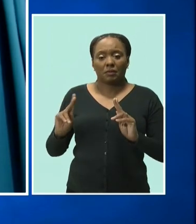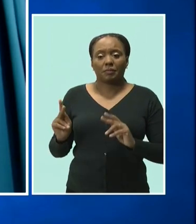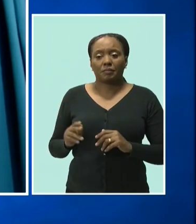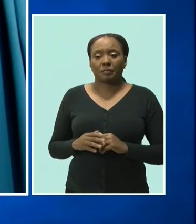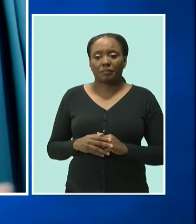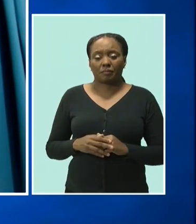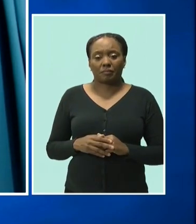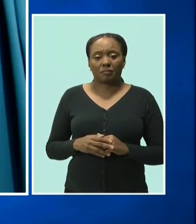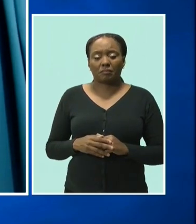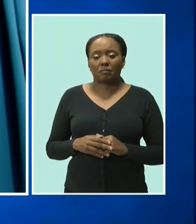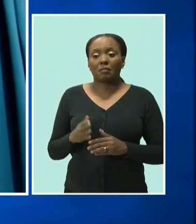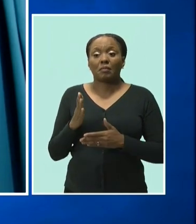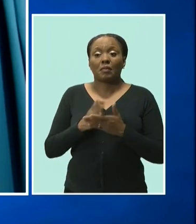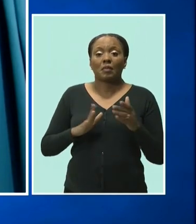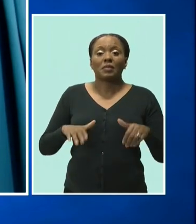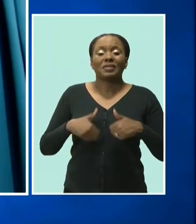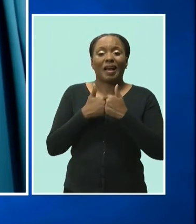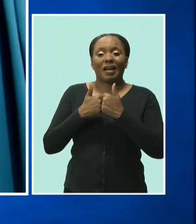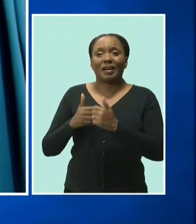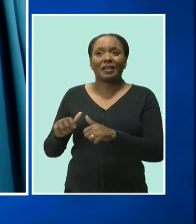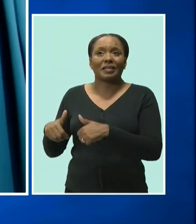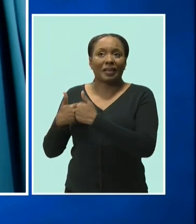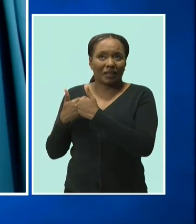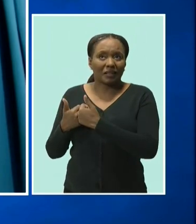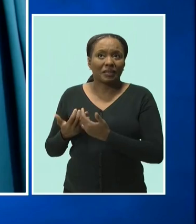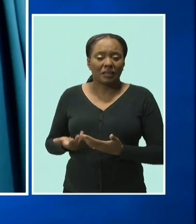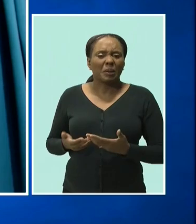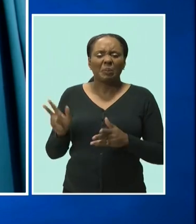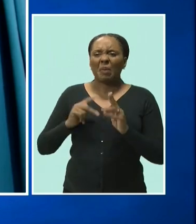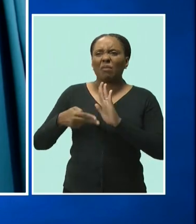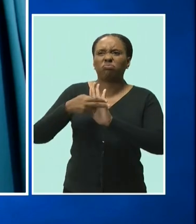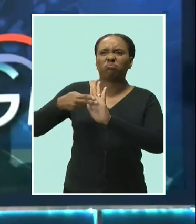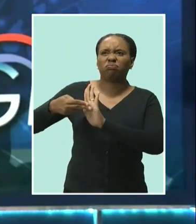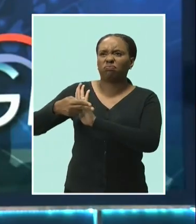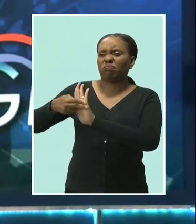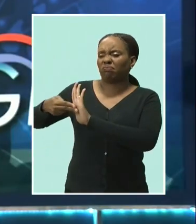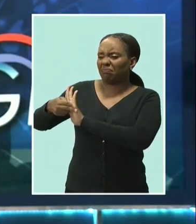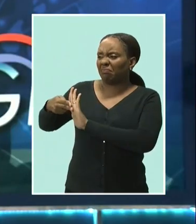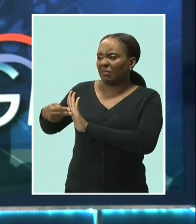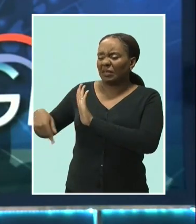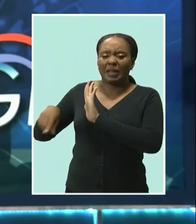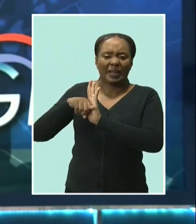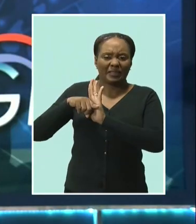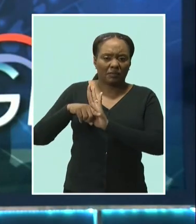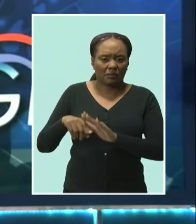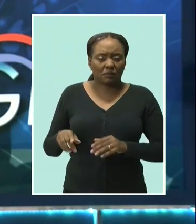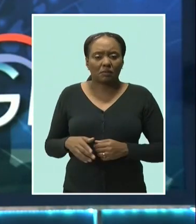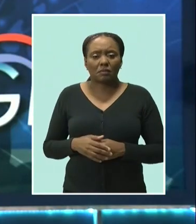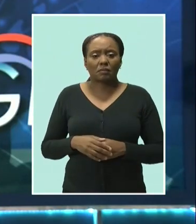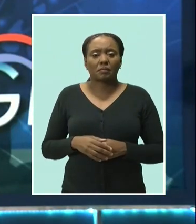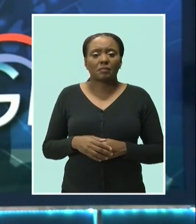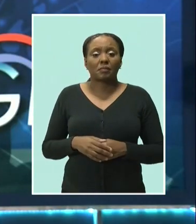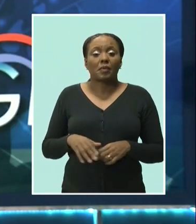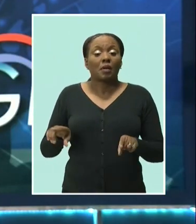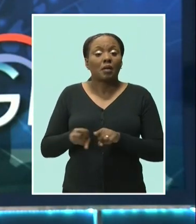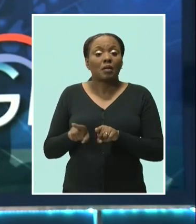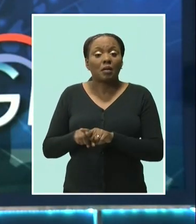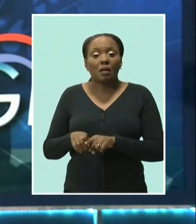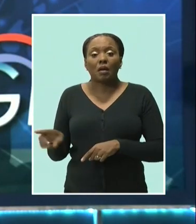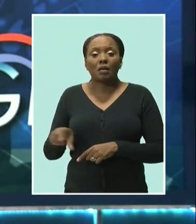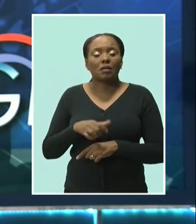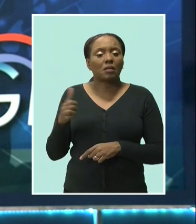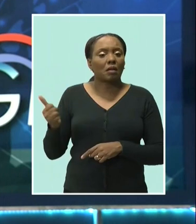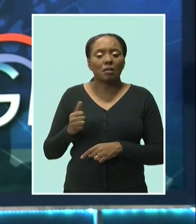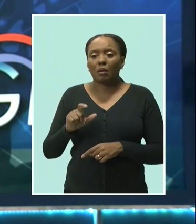are some of the challenges that we have as it relates to stigmatization. Dr. Grandison also revealed another